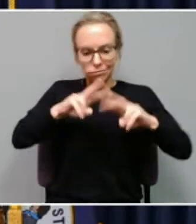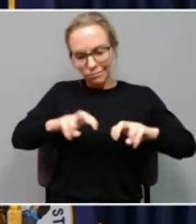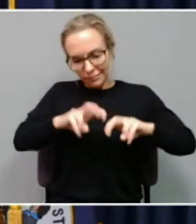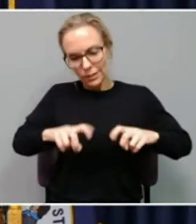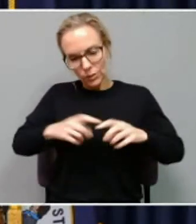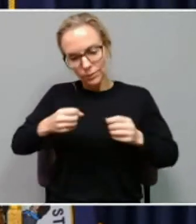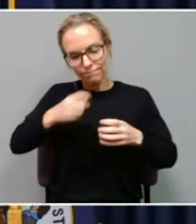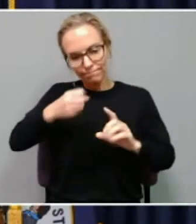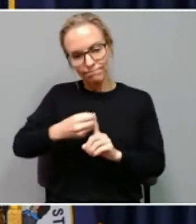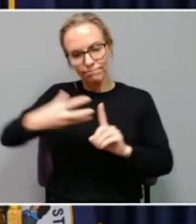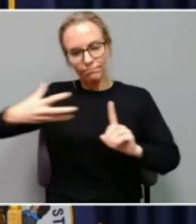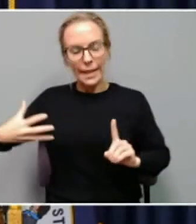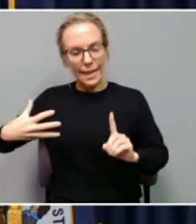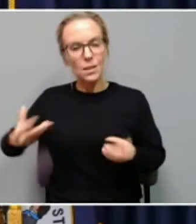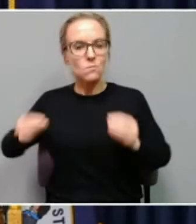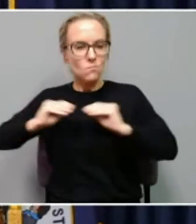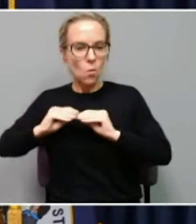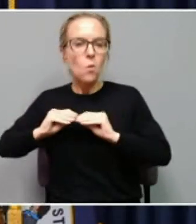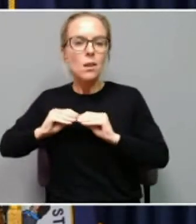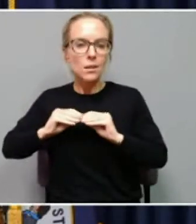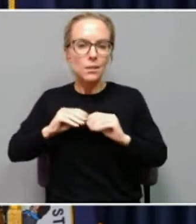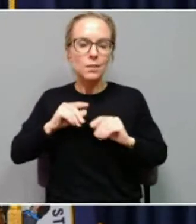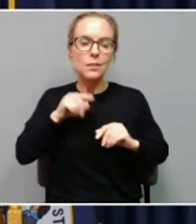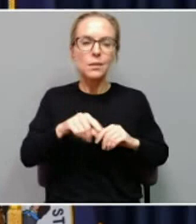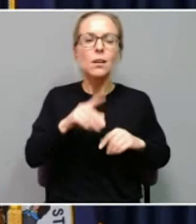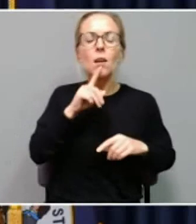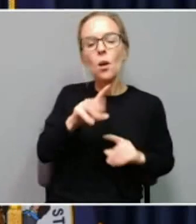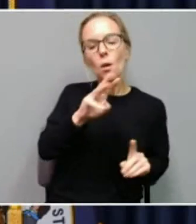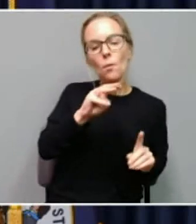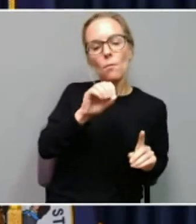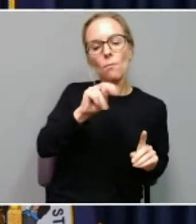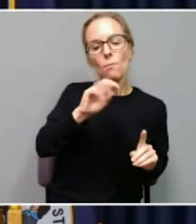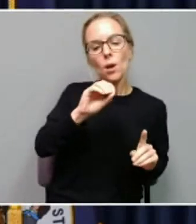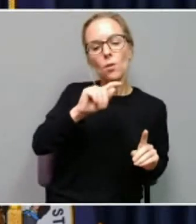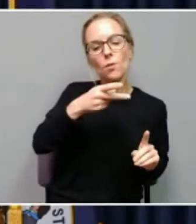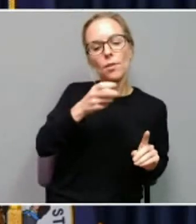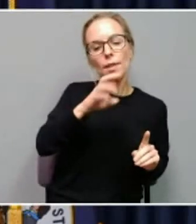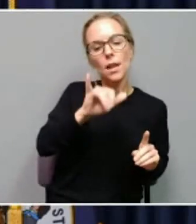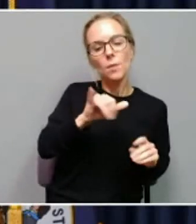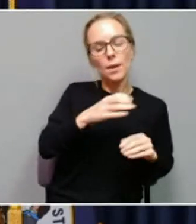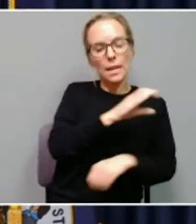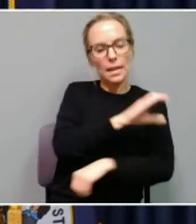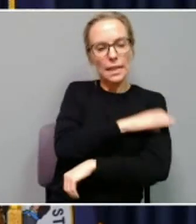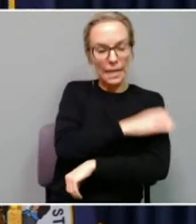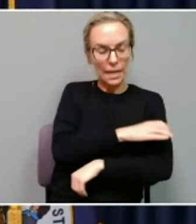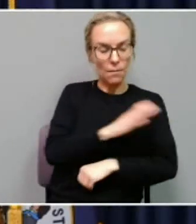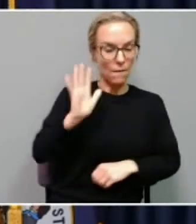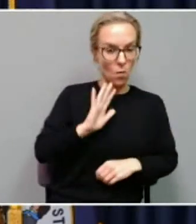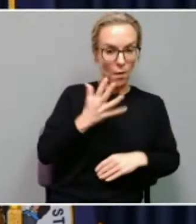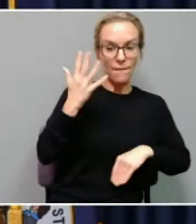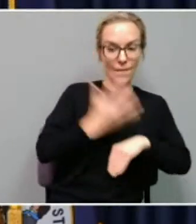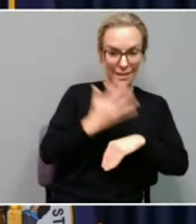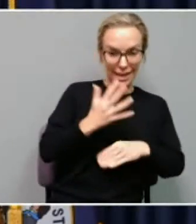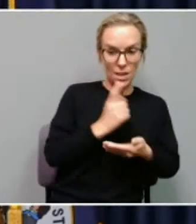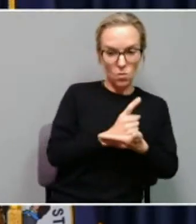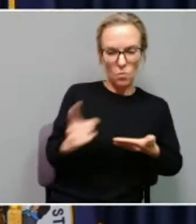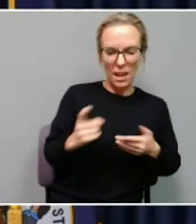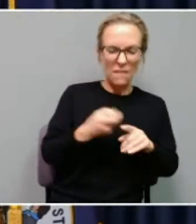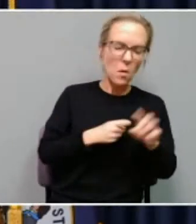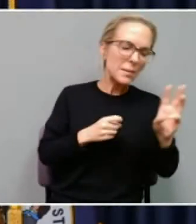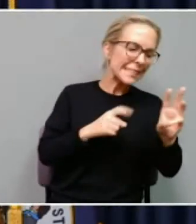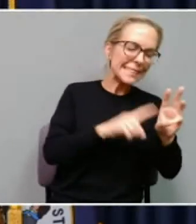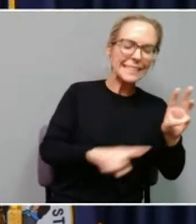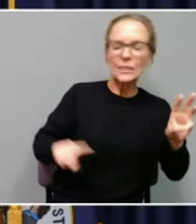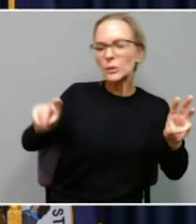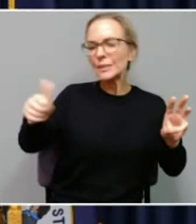We've also opened our monoclonal therapy clinic five days a week. We were actually doing five days a week, and just from like 6 a.m. to 10 a